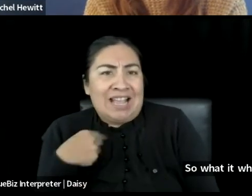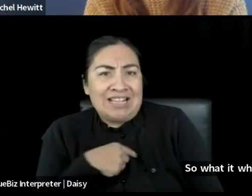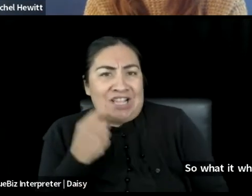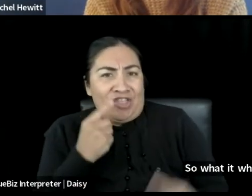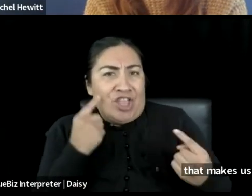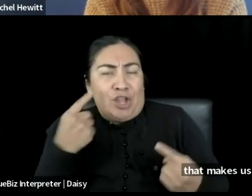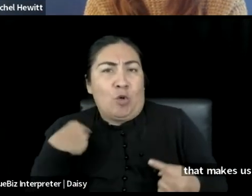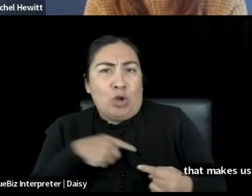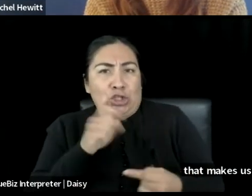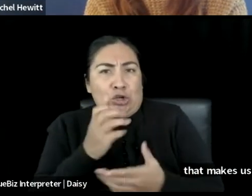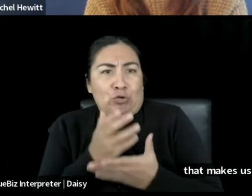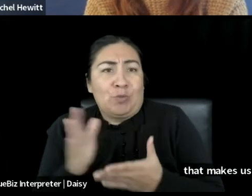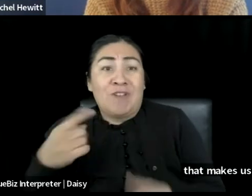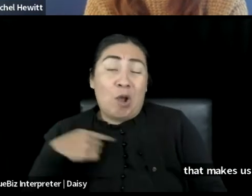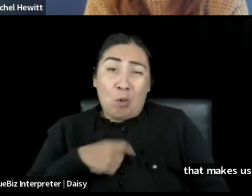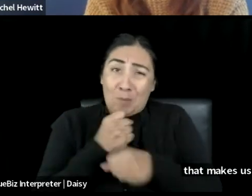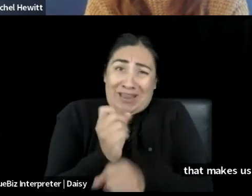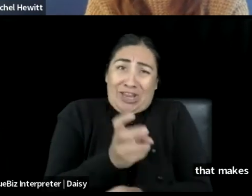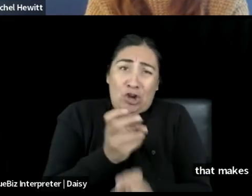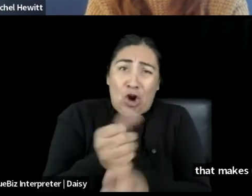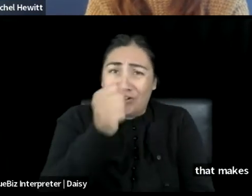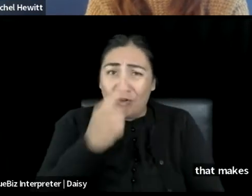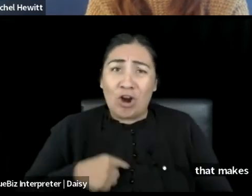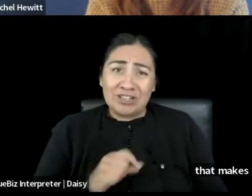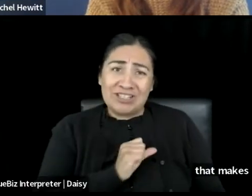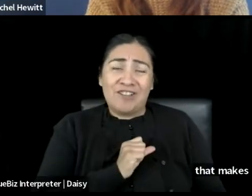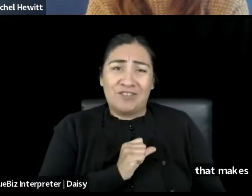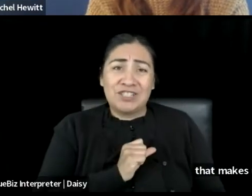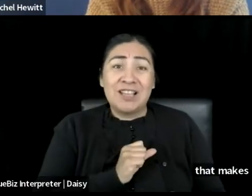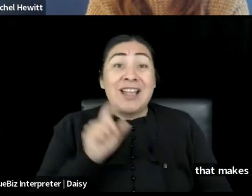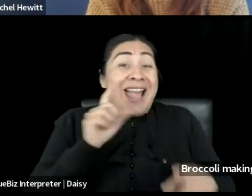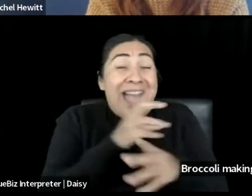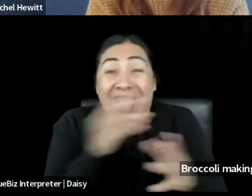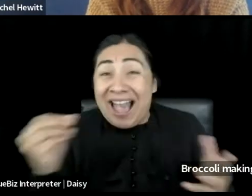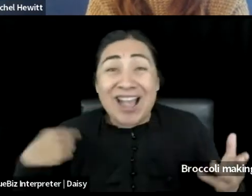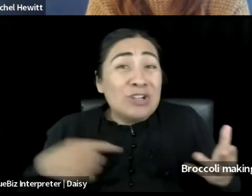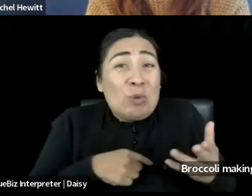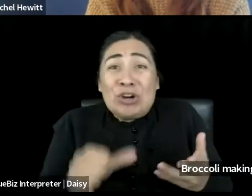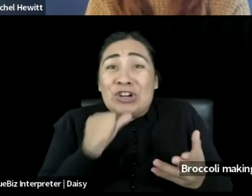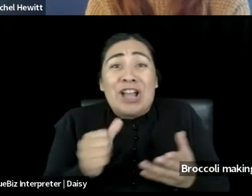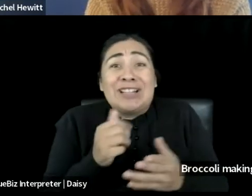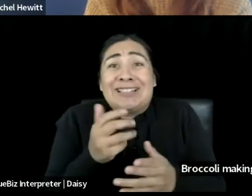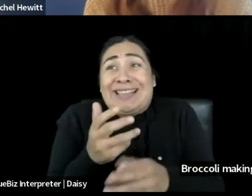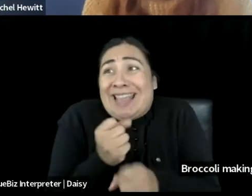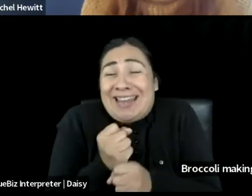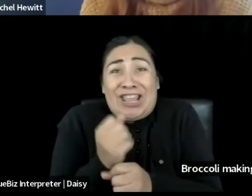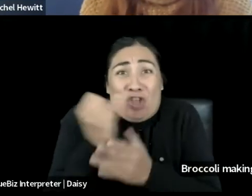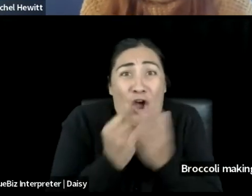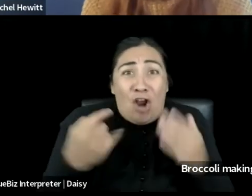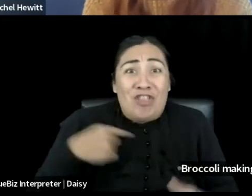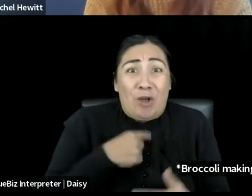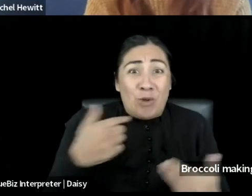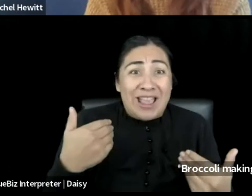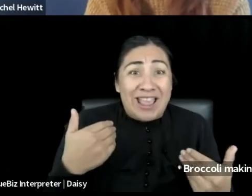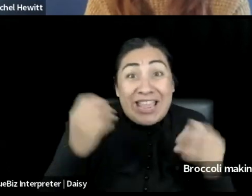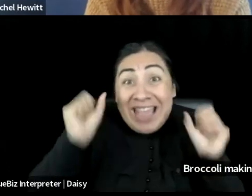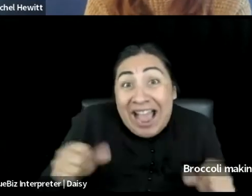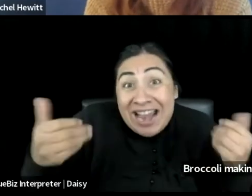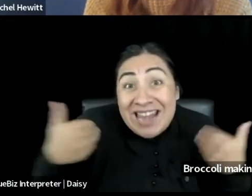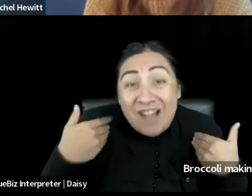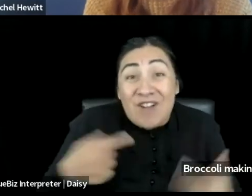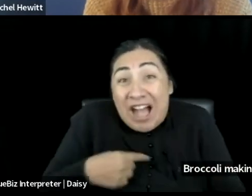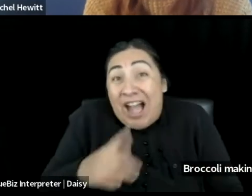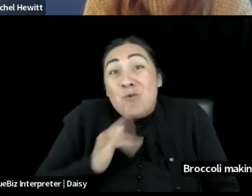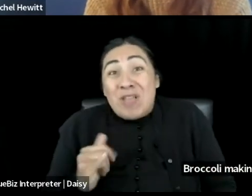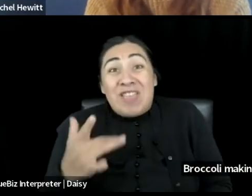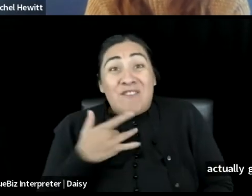We're actually making it harder for ourselves and we're not actually getting the art that we could have. I really do feel